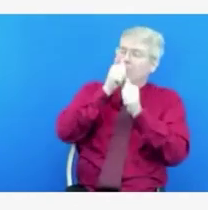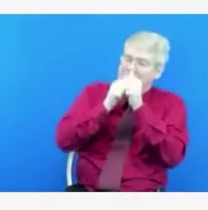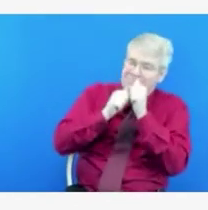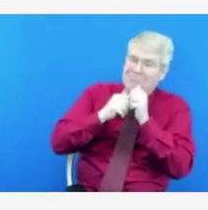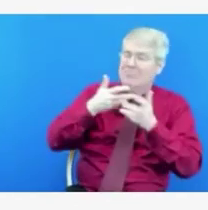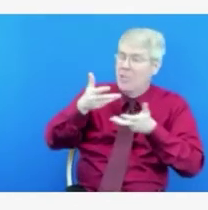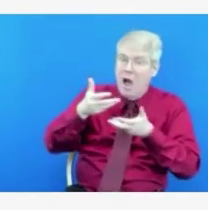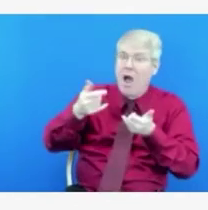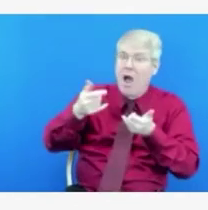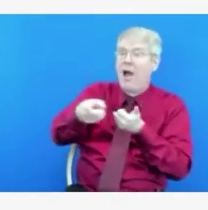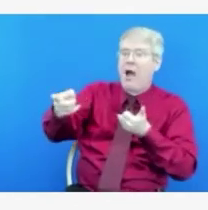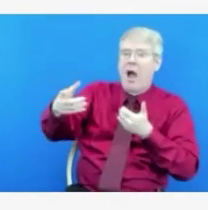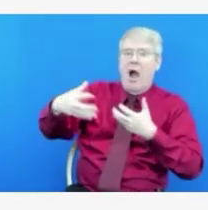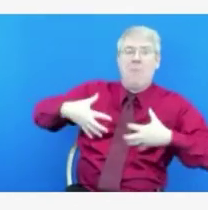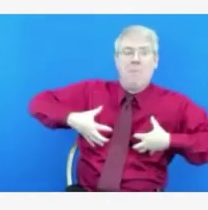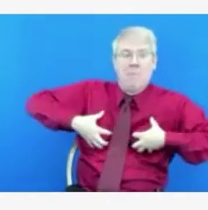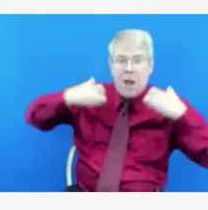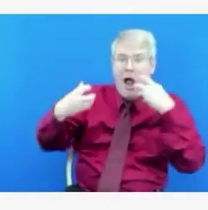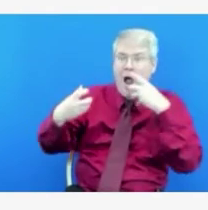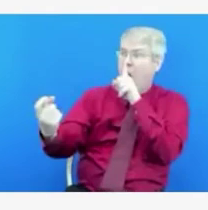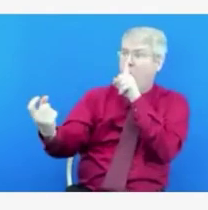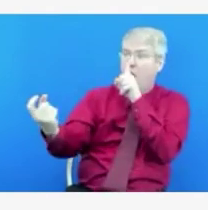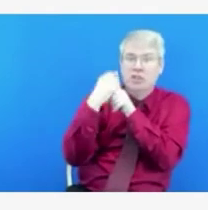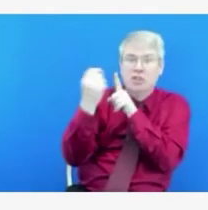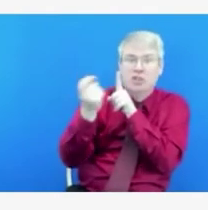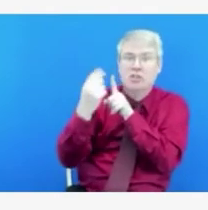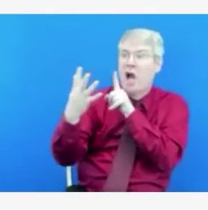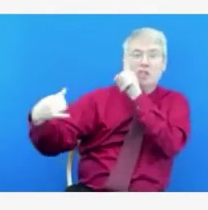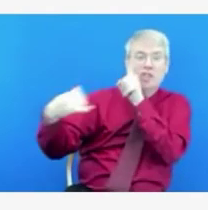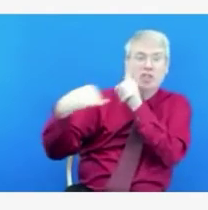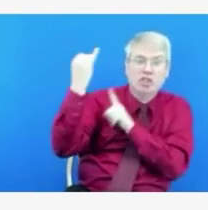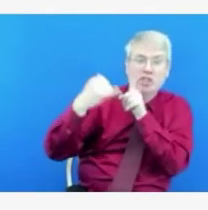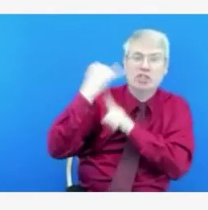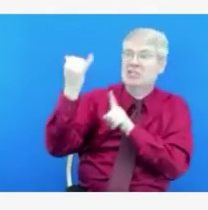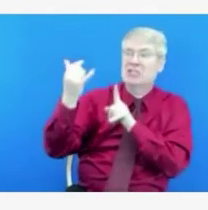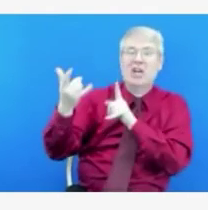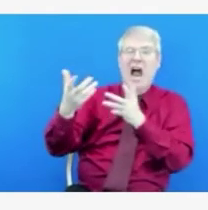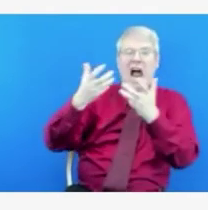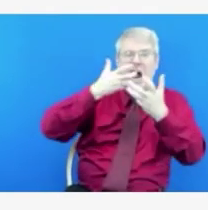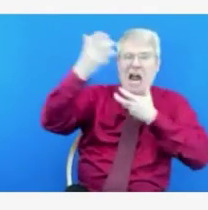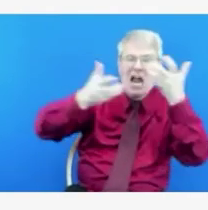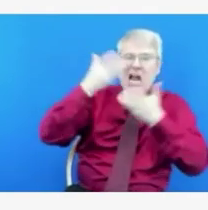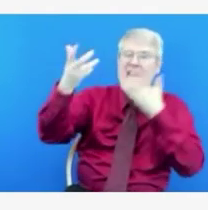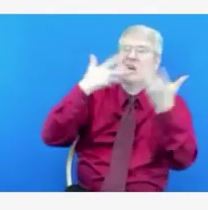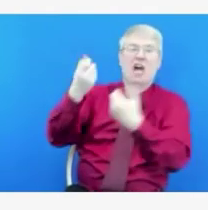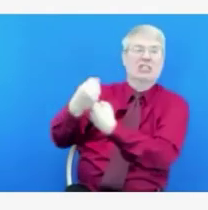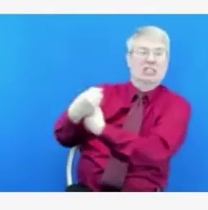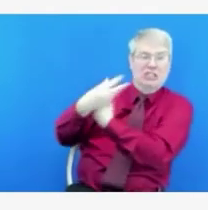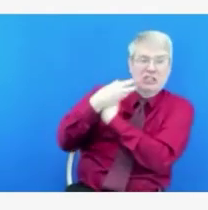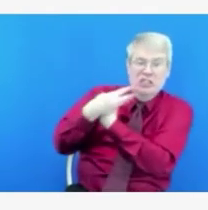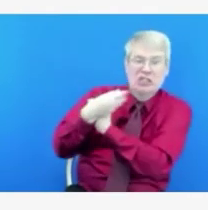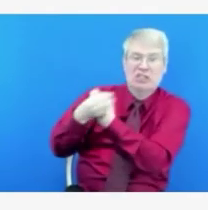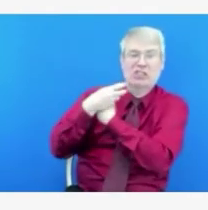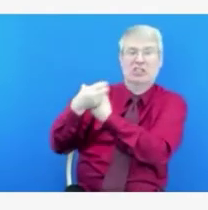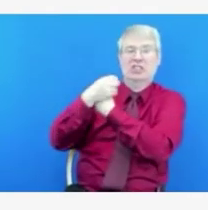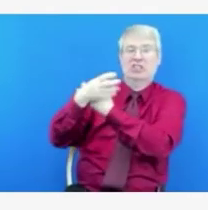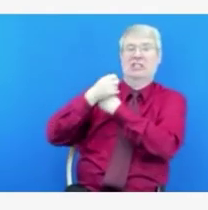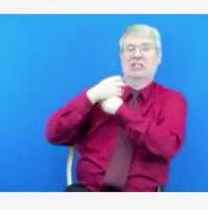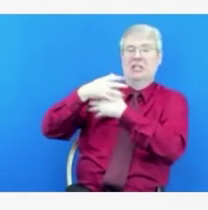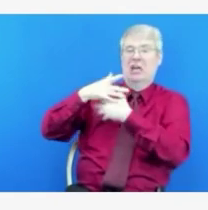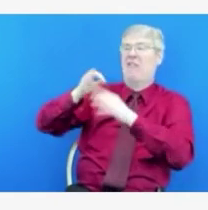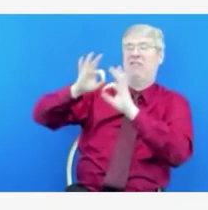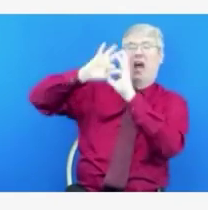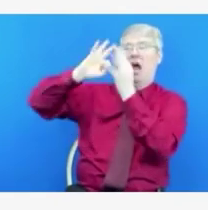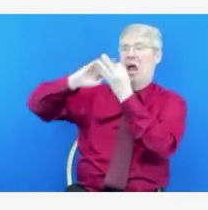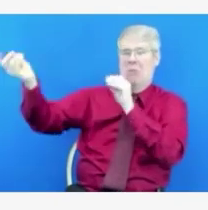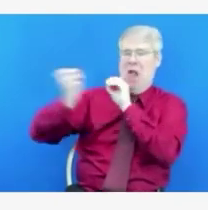to believe in COVID and worse believe that we are not committed to their well-being and their recovery,